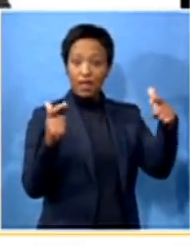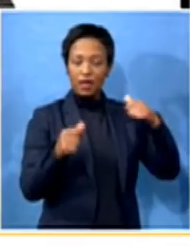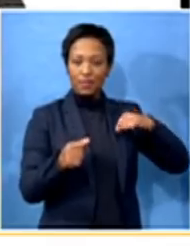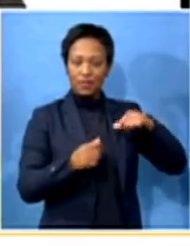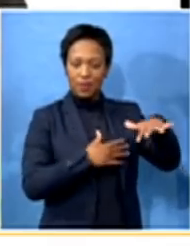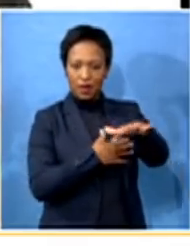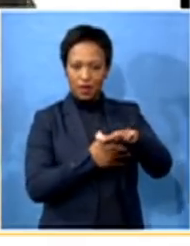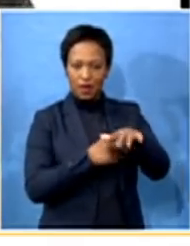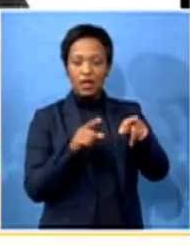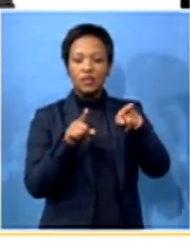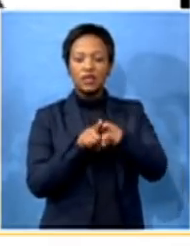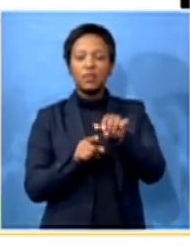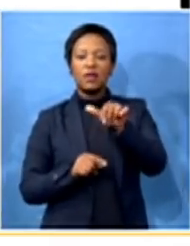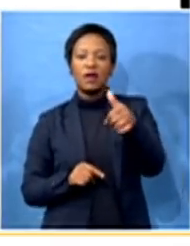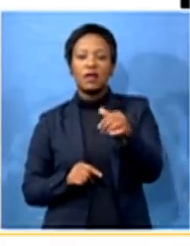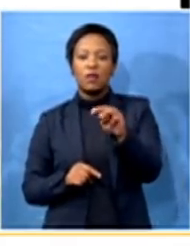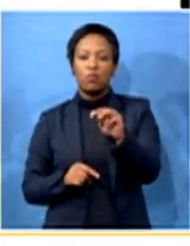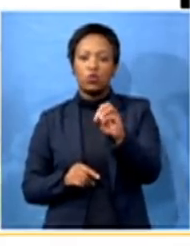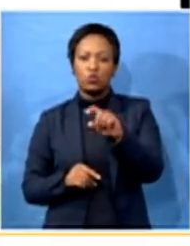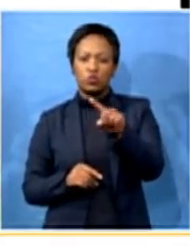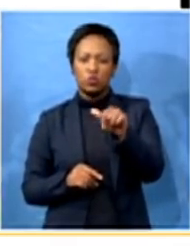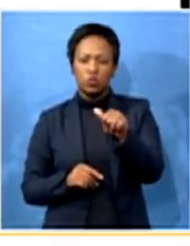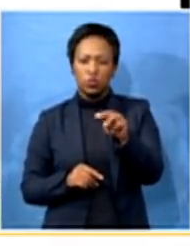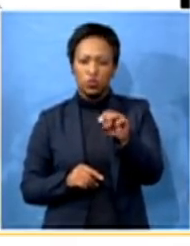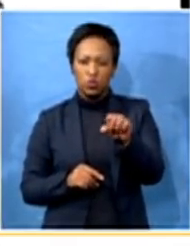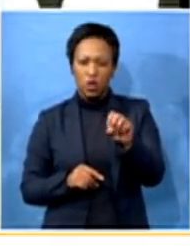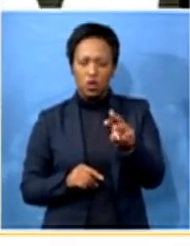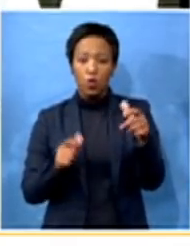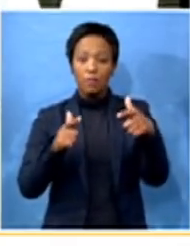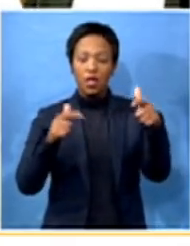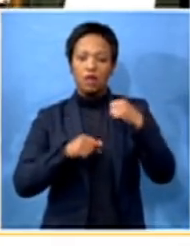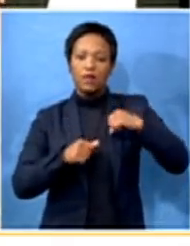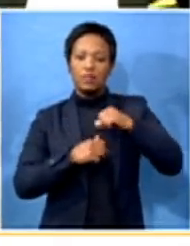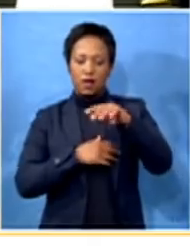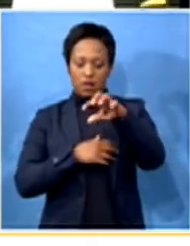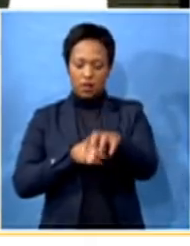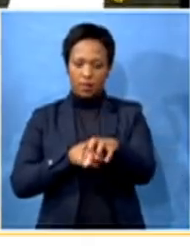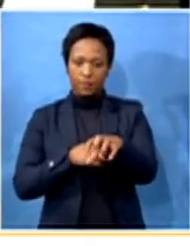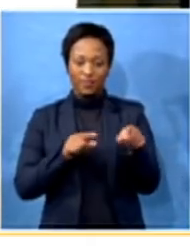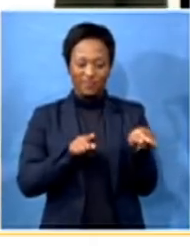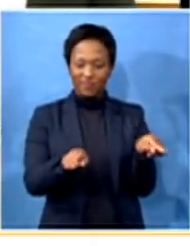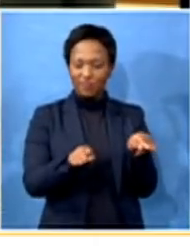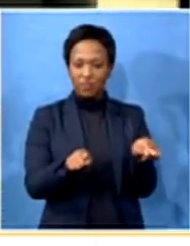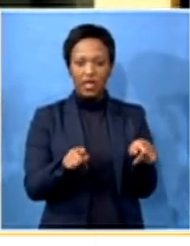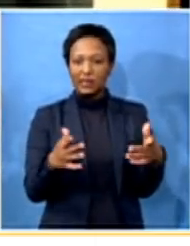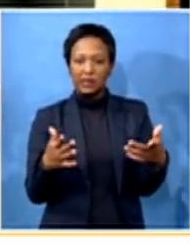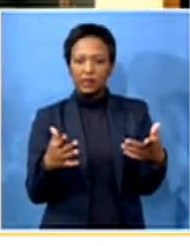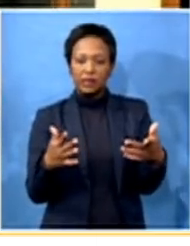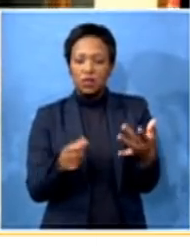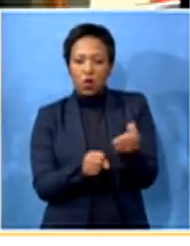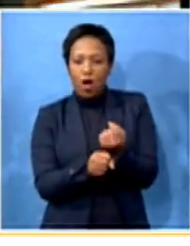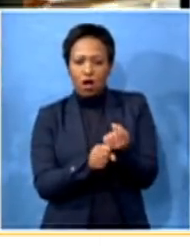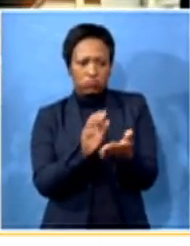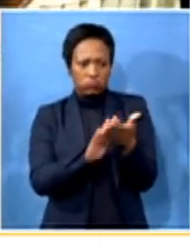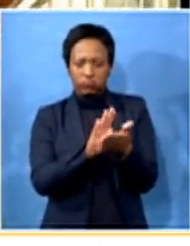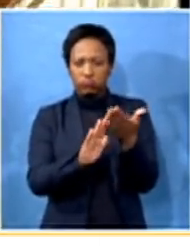also in Mtsundu, as one of the biggest municipalities. Part of those challenges were that those municipalities were not moving in the right